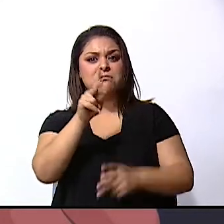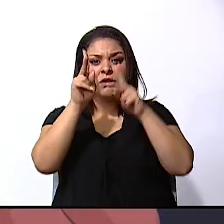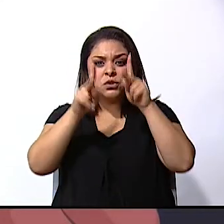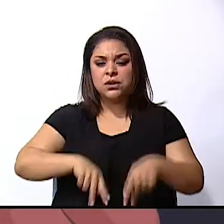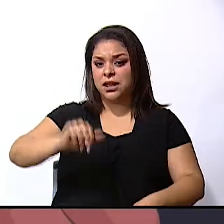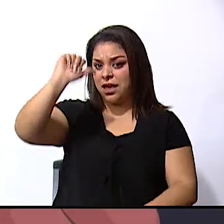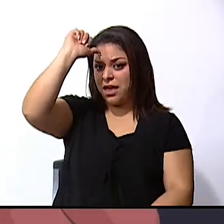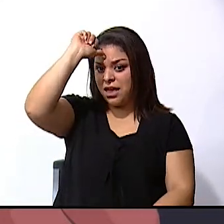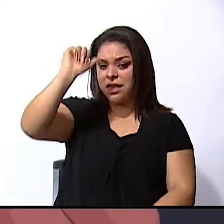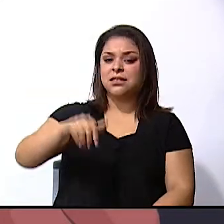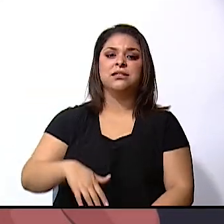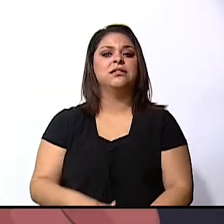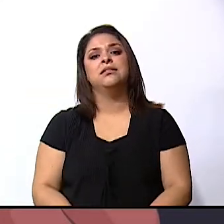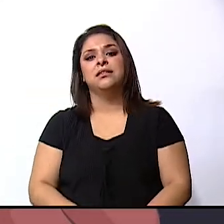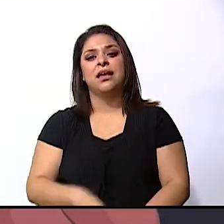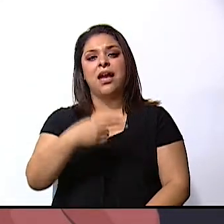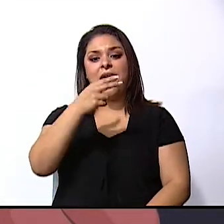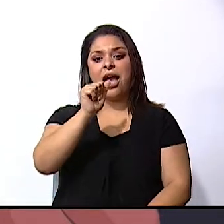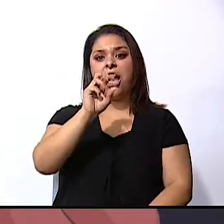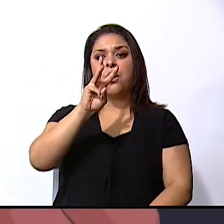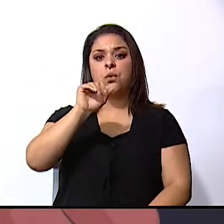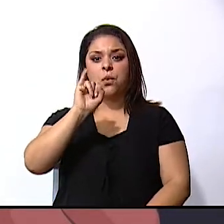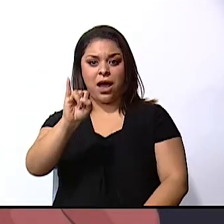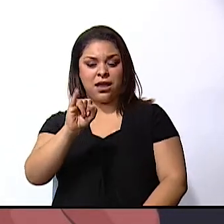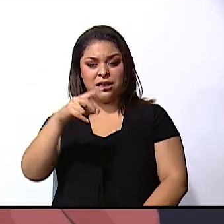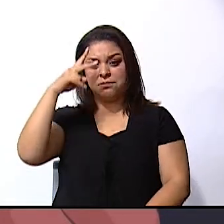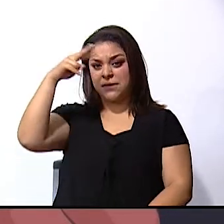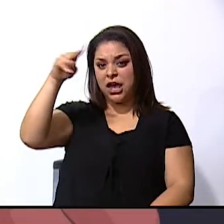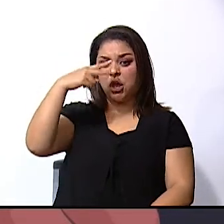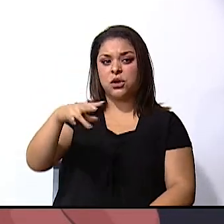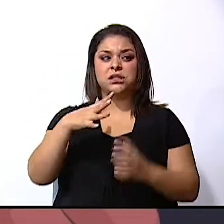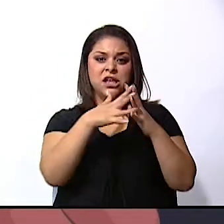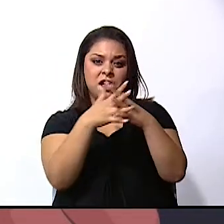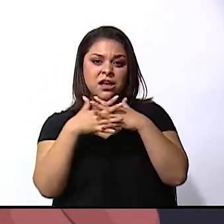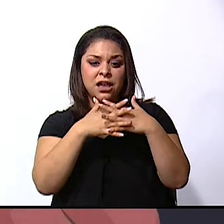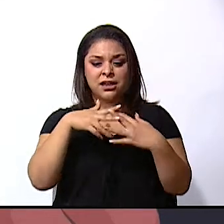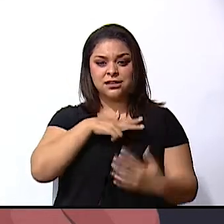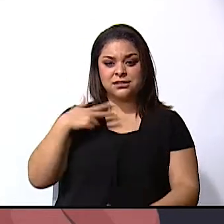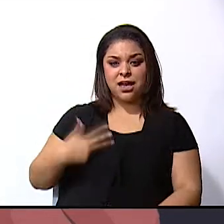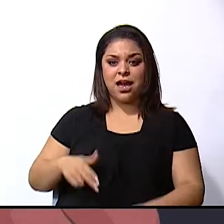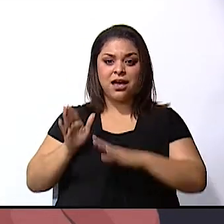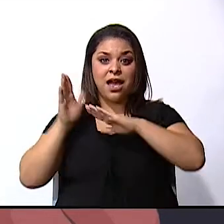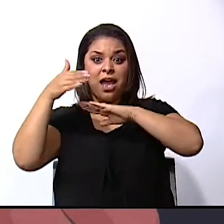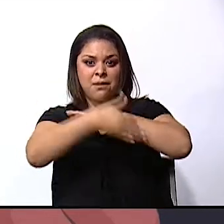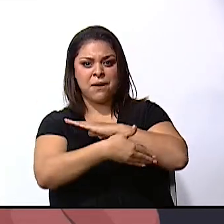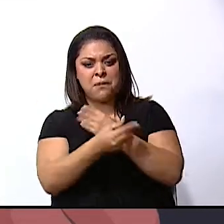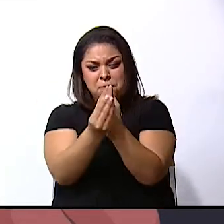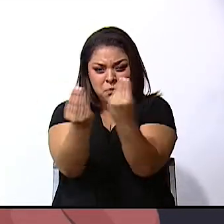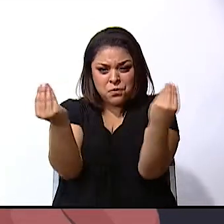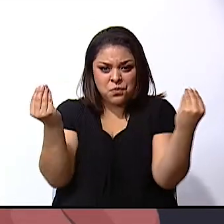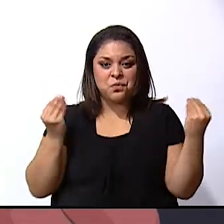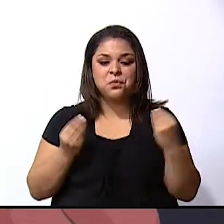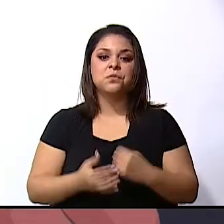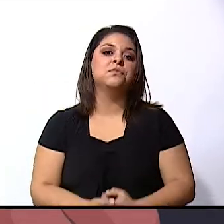hawaii mexico the united states china jamaica and many others